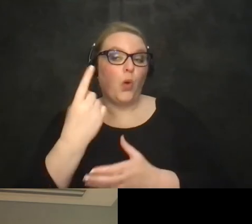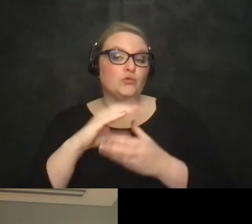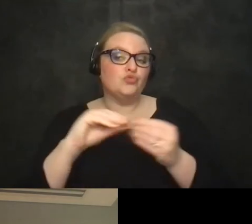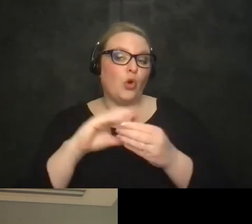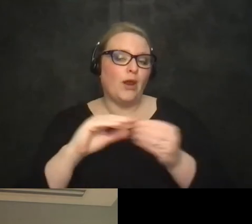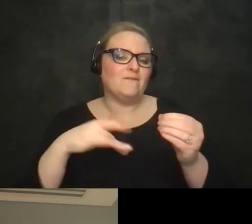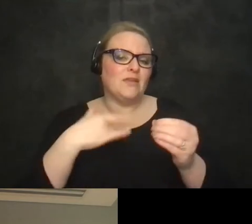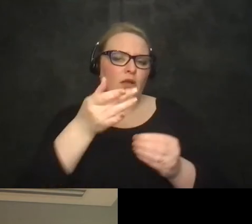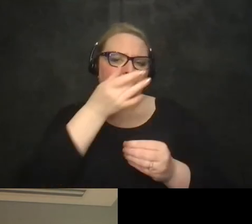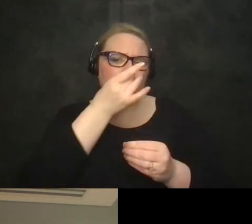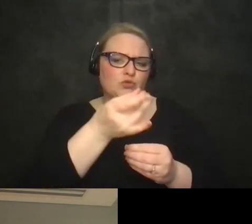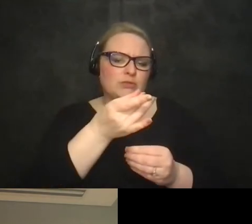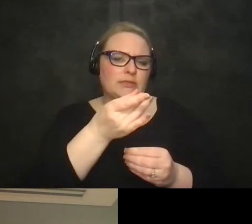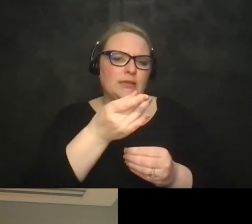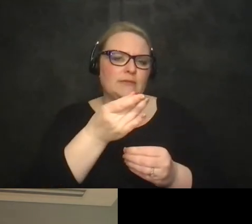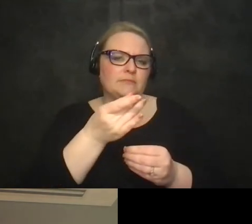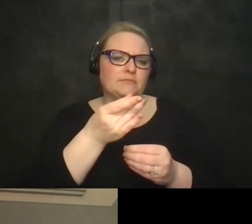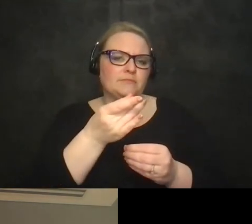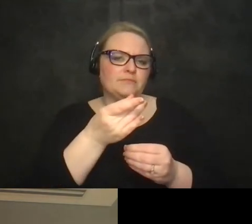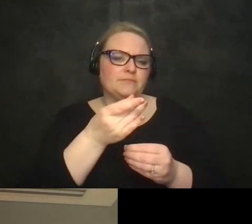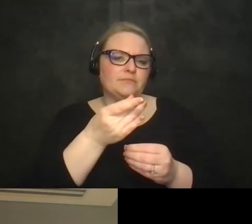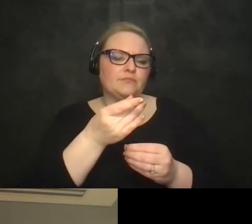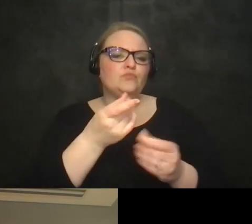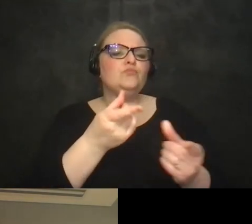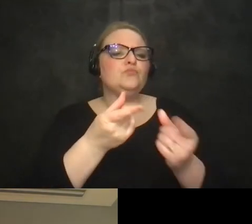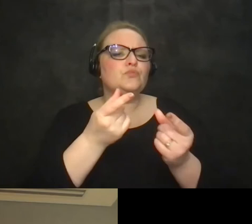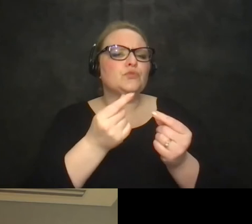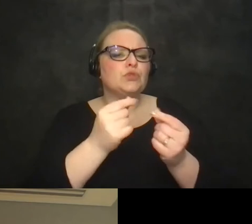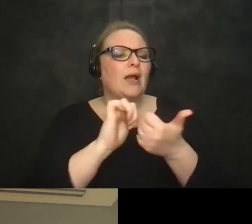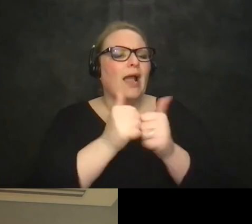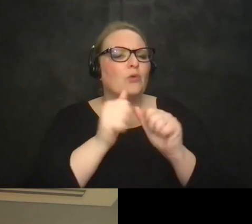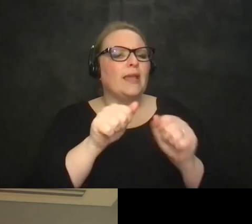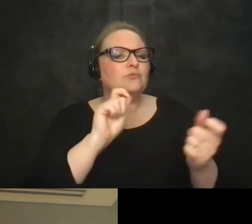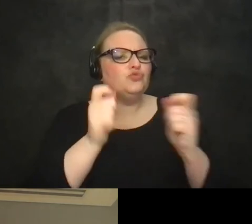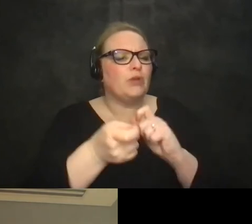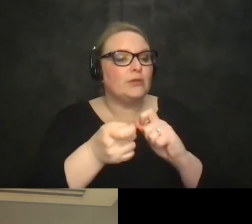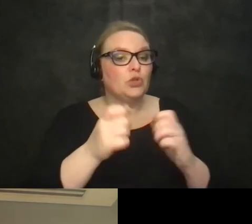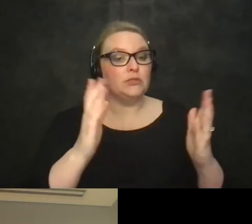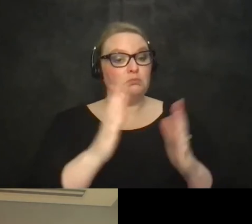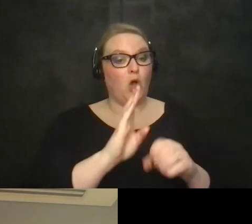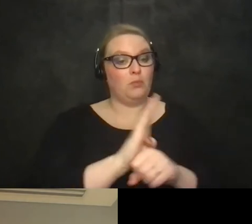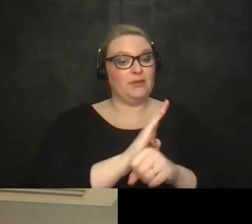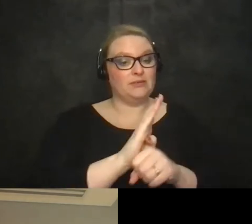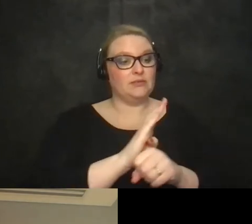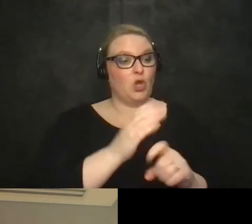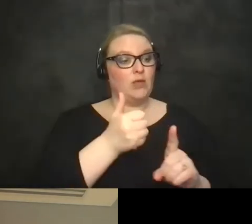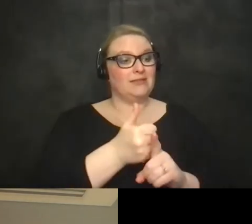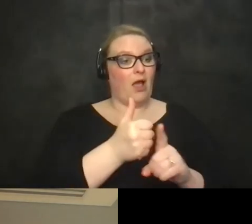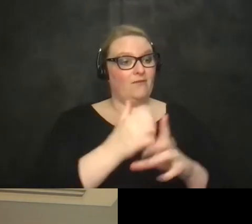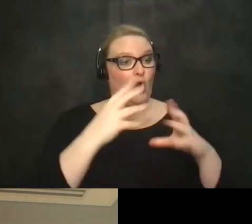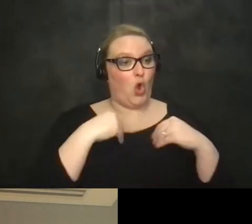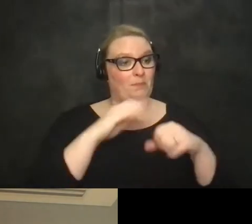interesting in terms of um what can you do how can you make things differently and how small businesses and entrepreneurship can make a difference